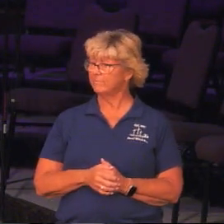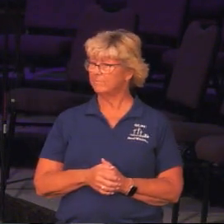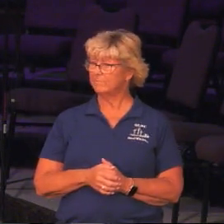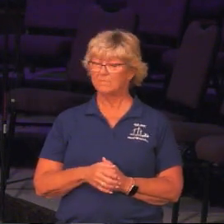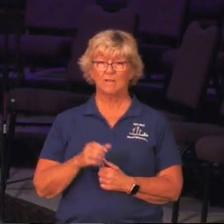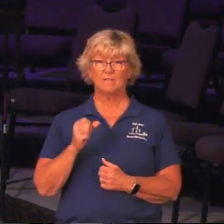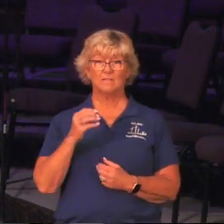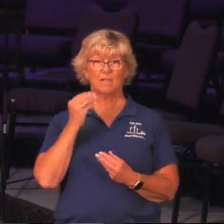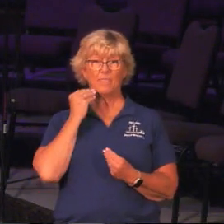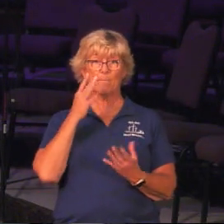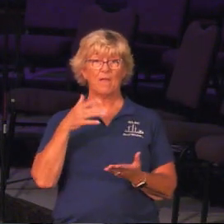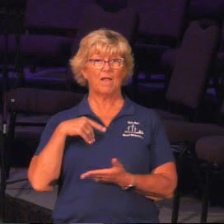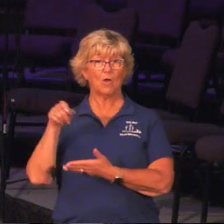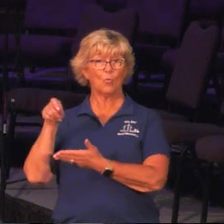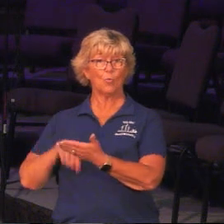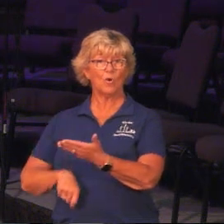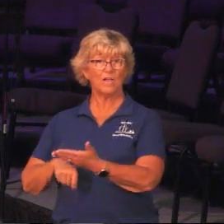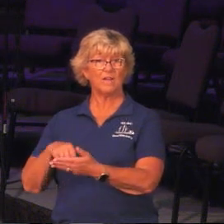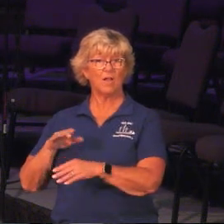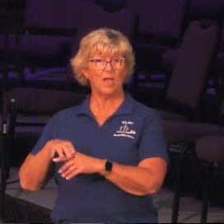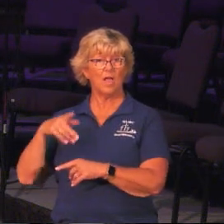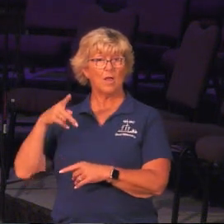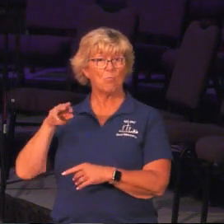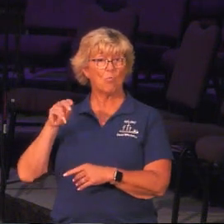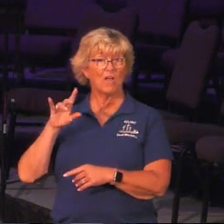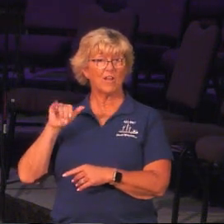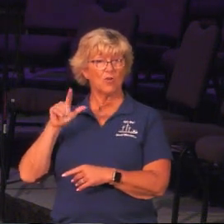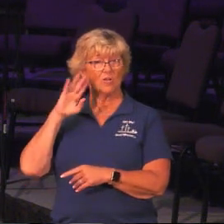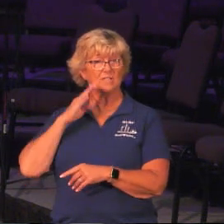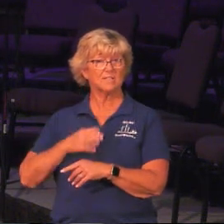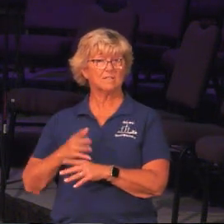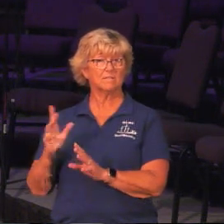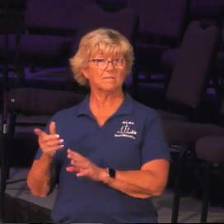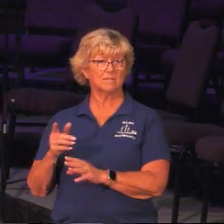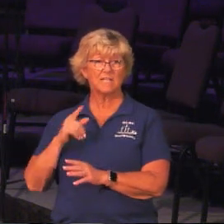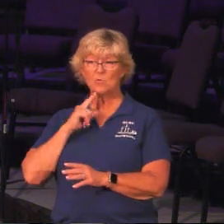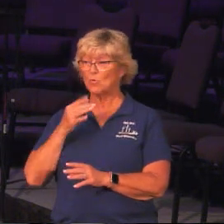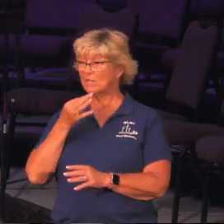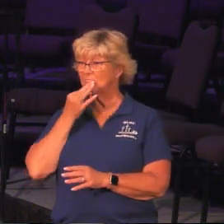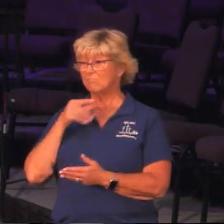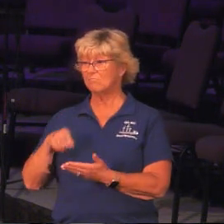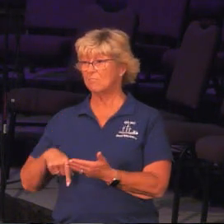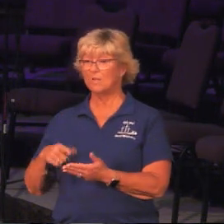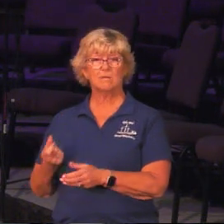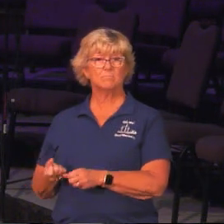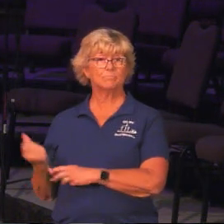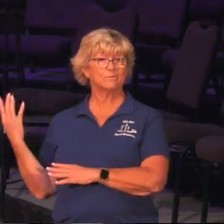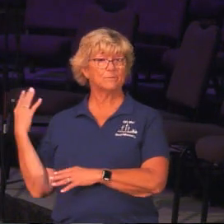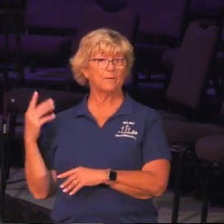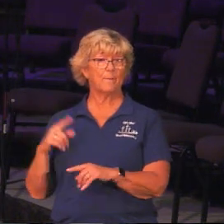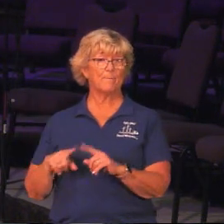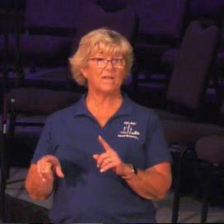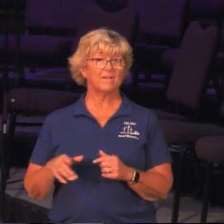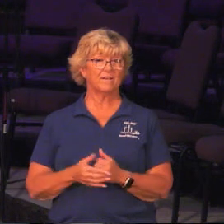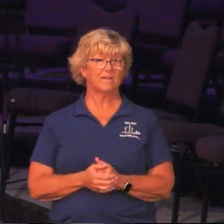So the message that I wrote on the prodigal son, it's really, really good. If you want to hear it, you're have to email Pastor Mark. But